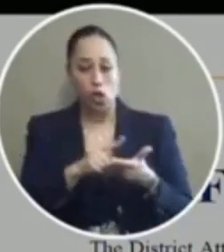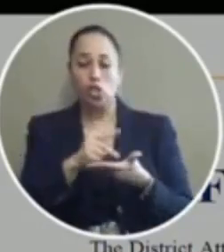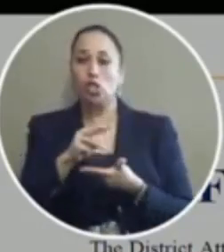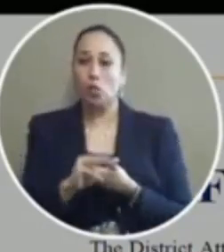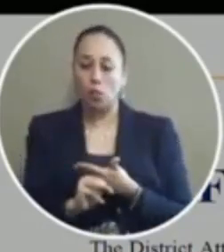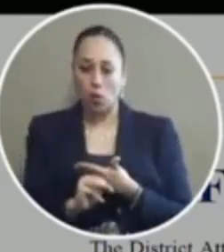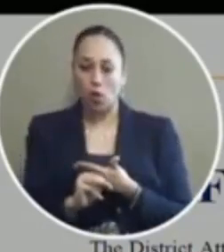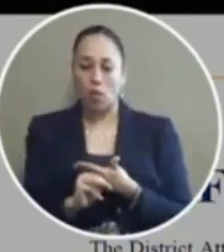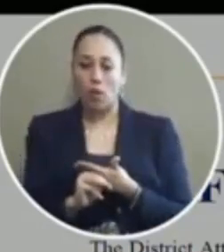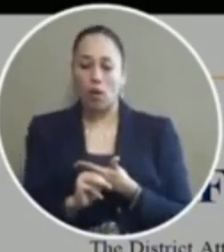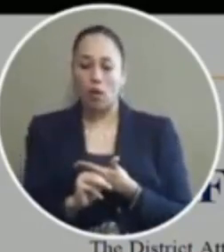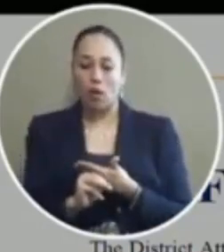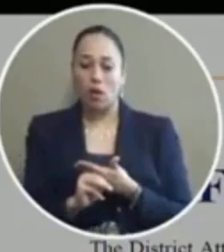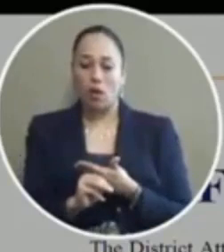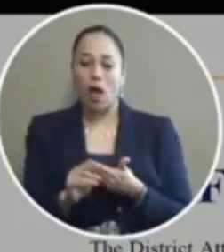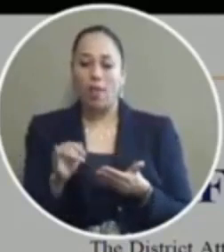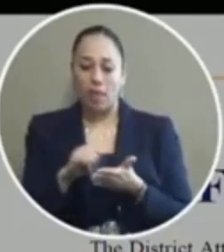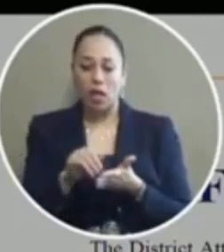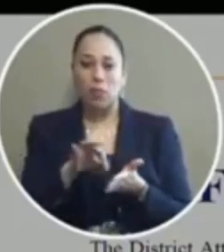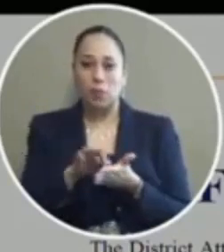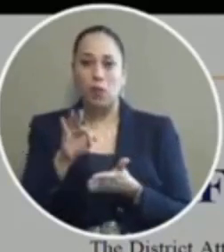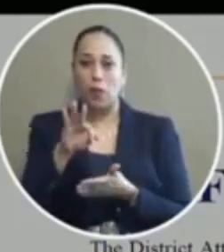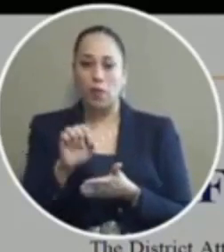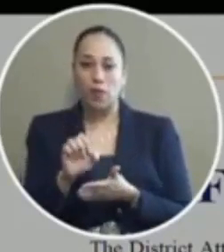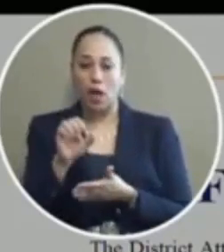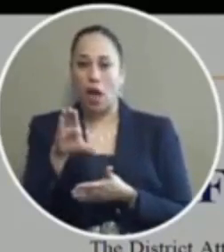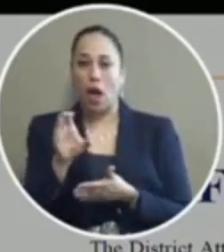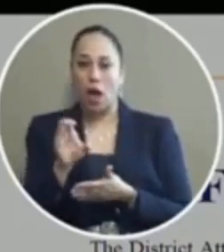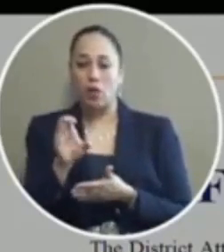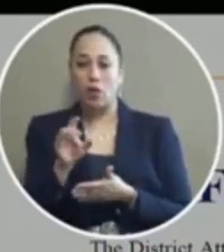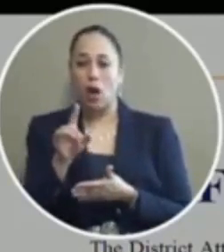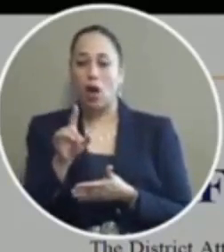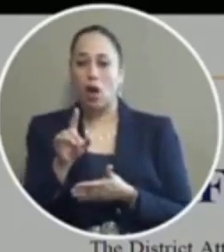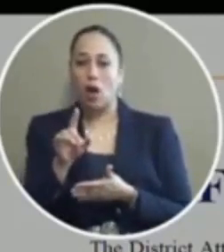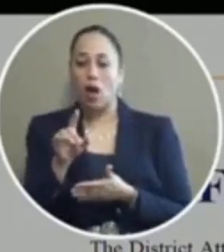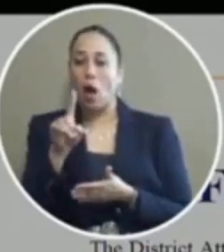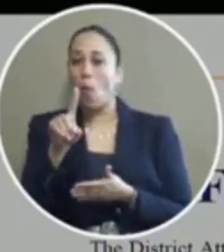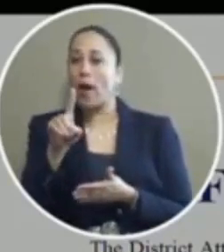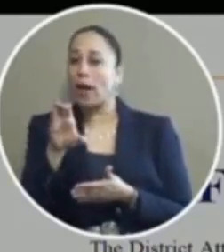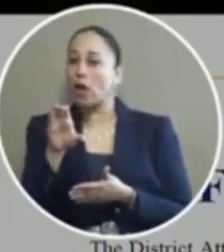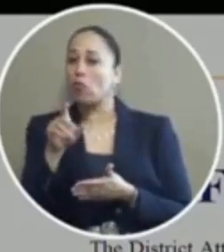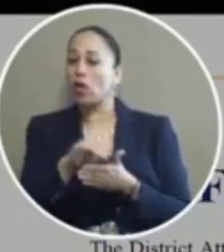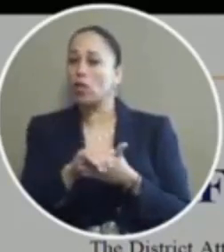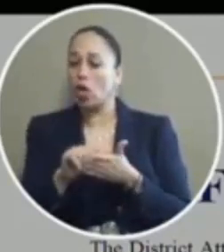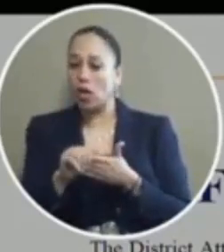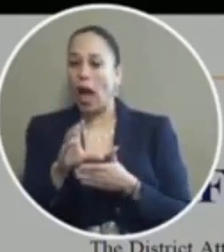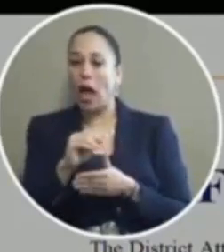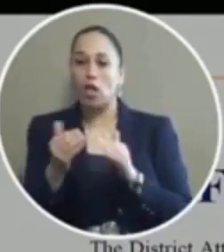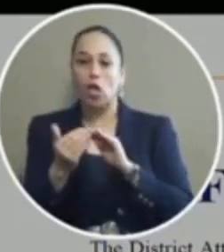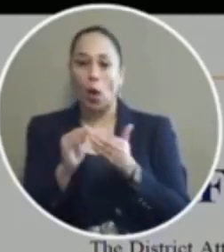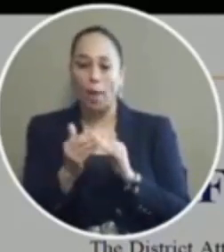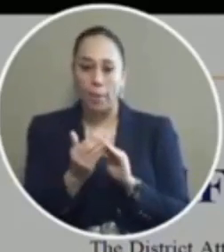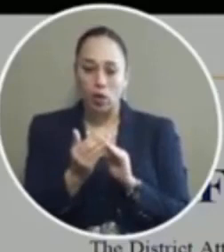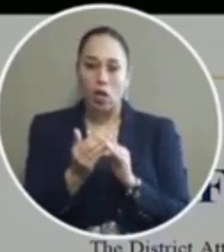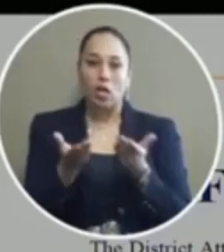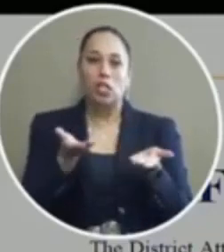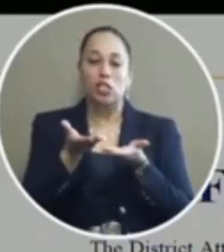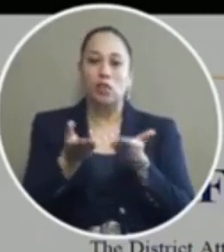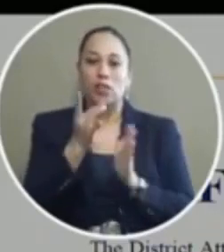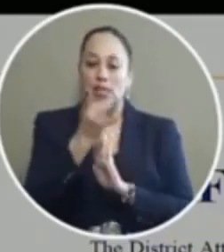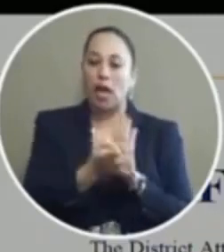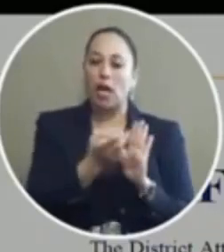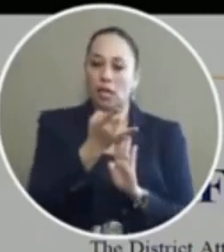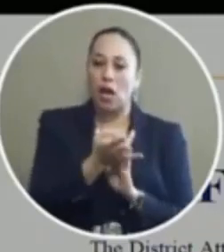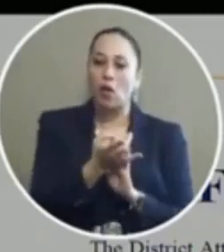which is administrative fee of a hundred dollars and community service of eight hours although during